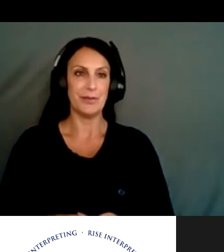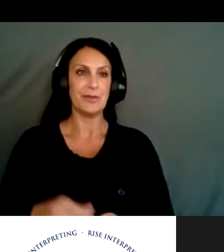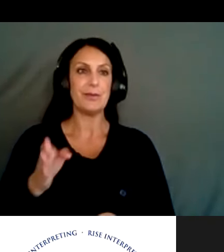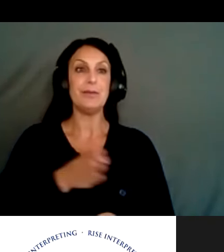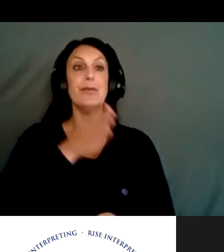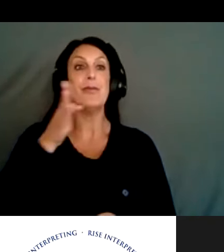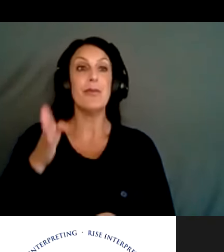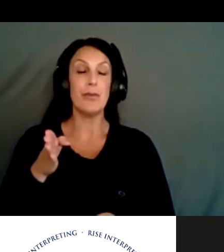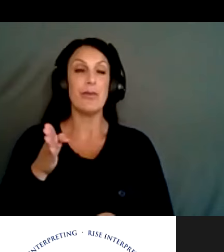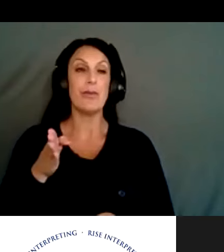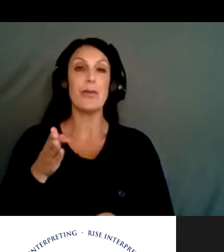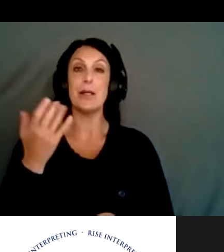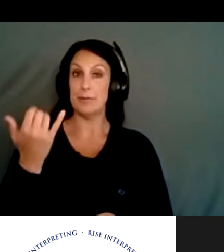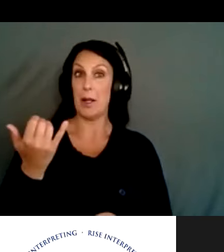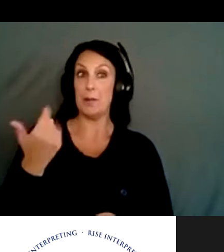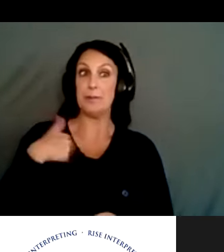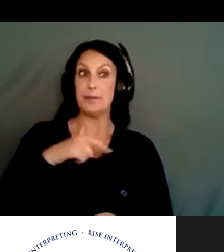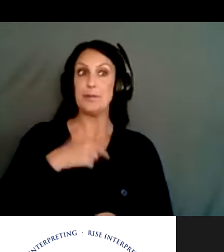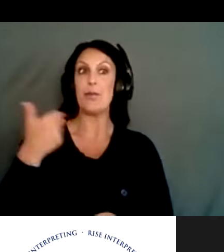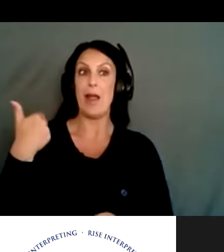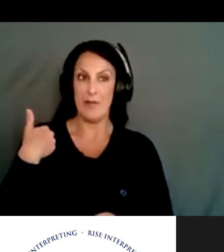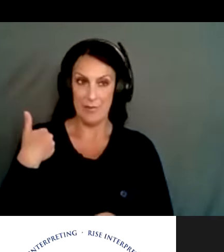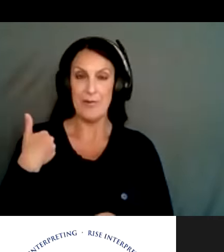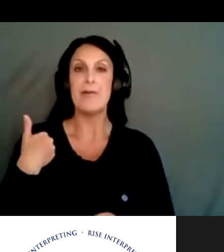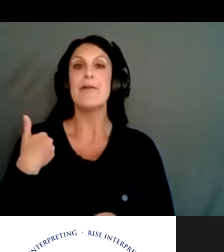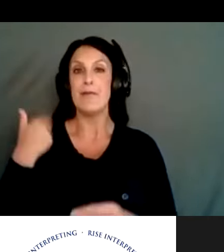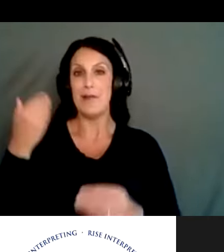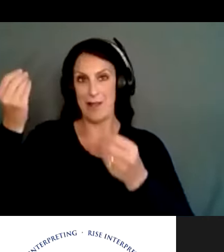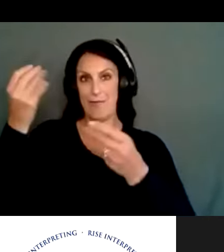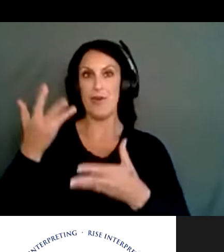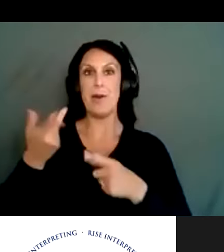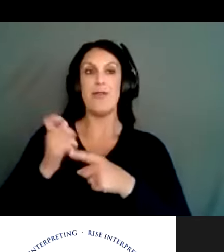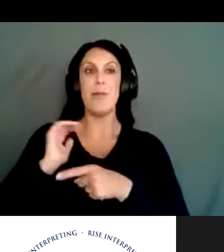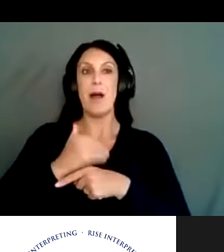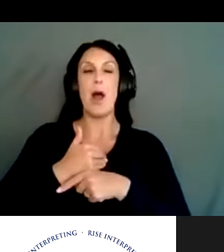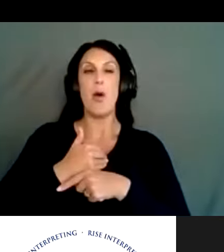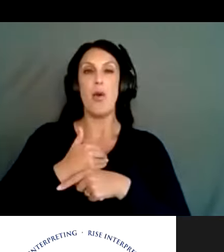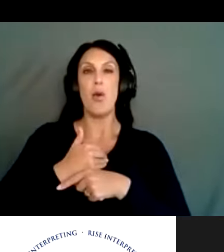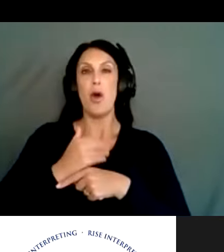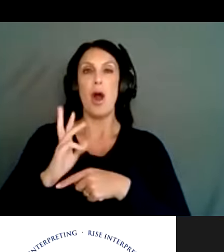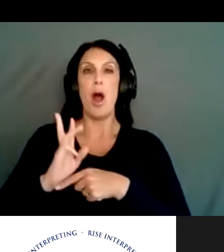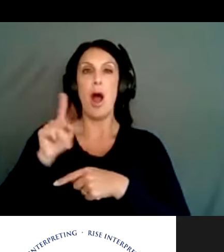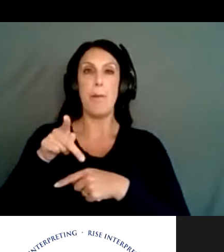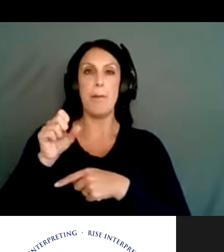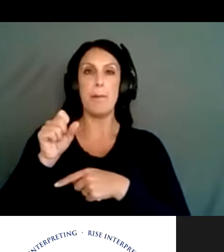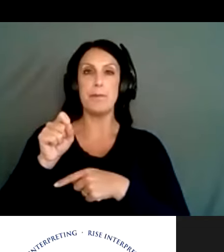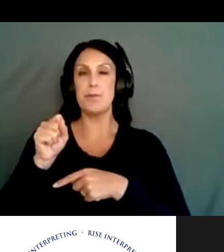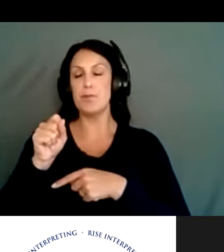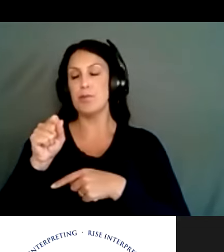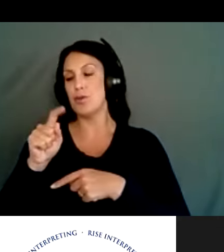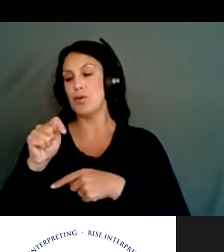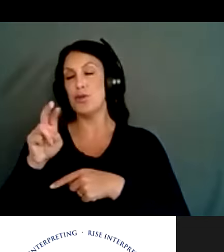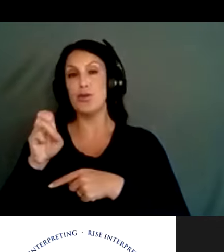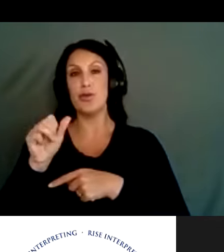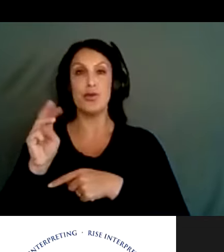Okay. So now moving on, we do have, uh, updates from our upstream, uh, focused committee. Uh, we